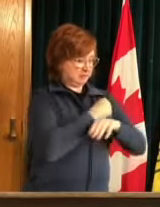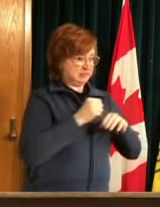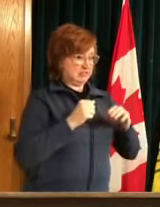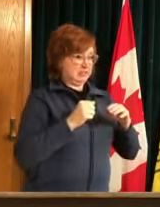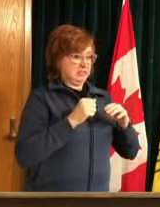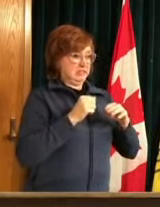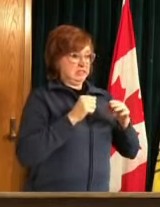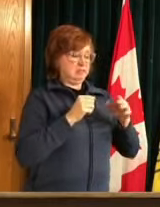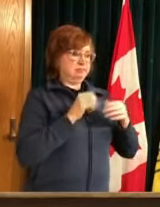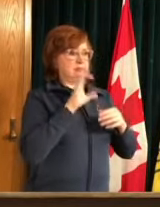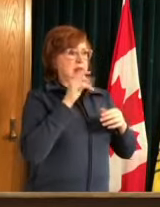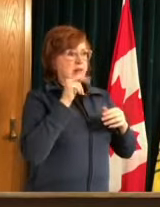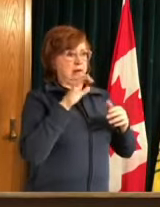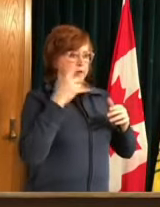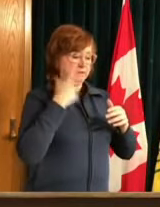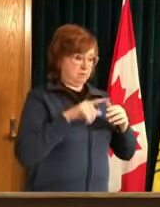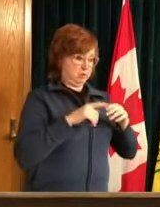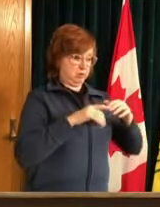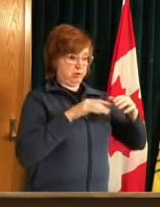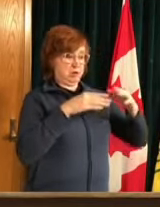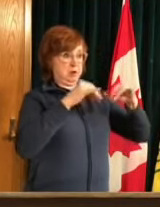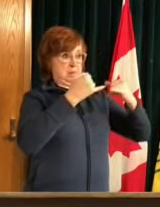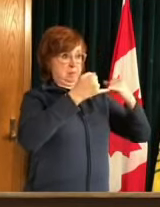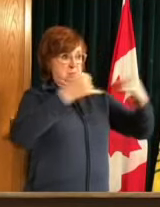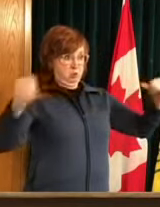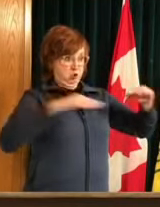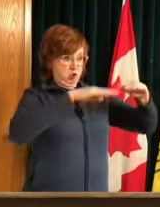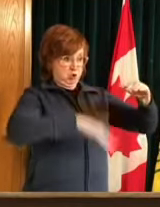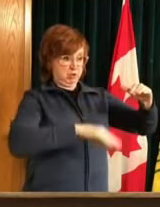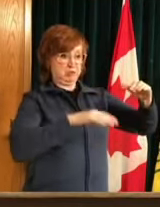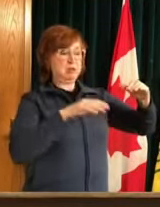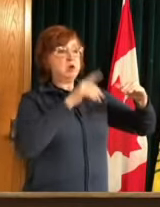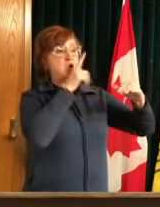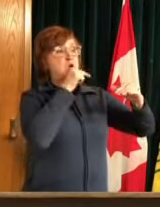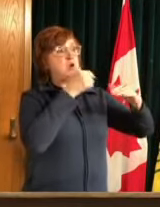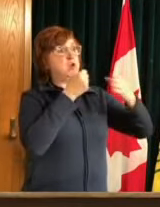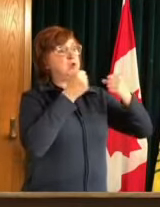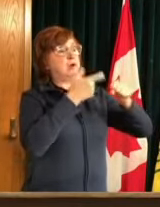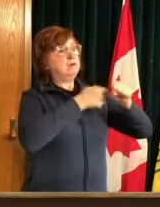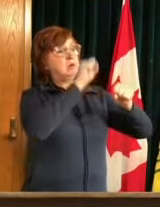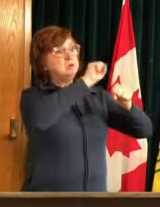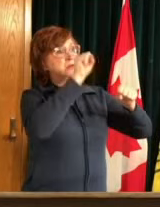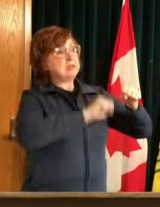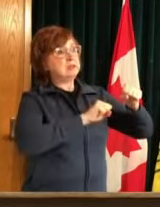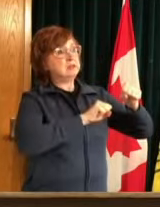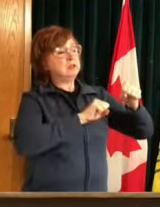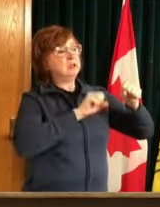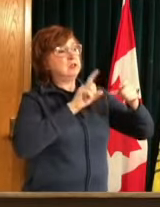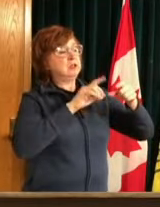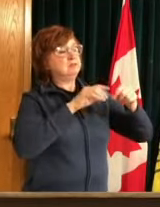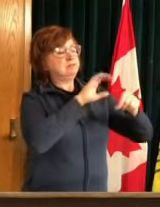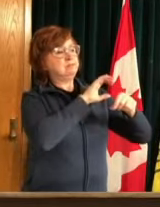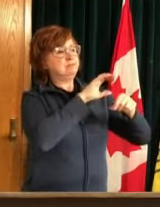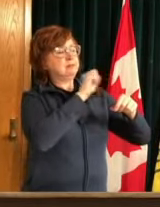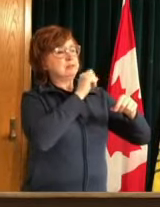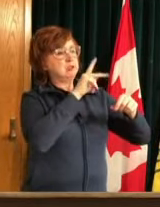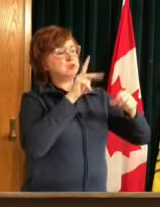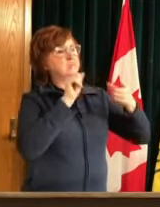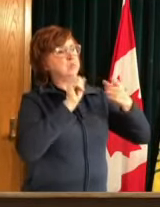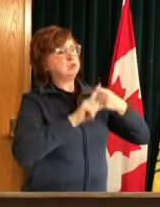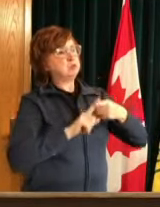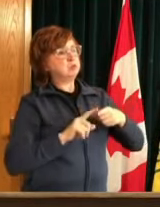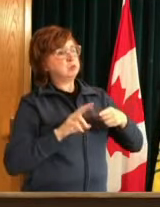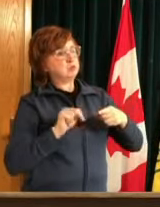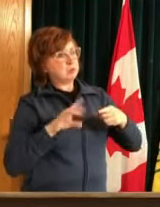vaccinate saskatchewan truckers who are there traveling northbound back into canada this is an extremely generous offer